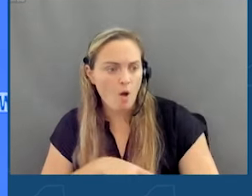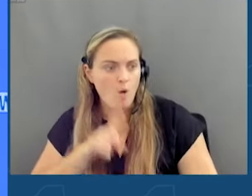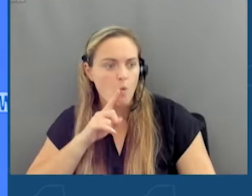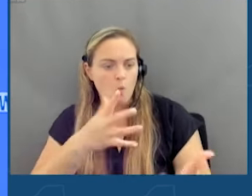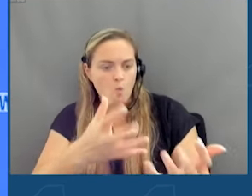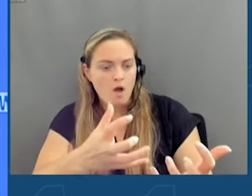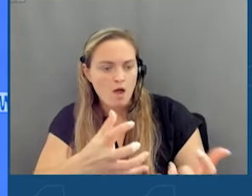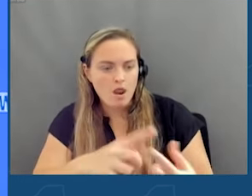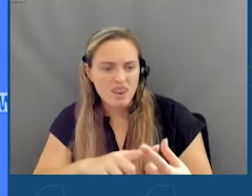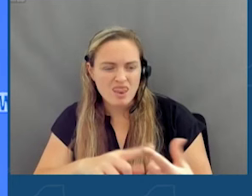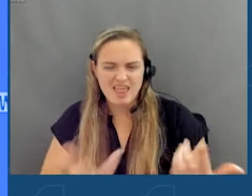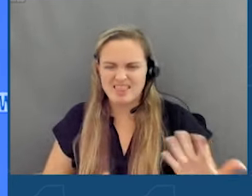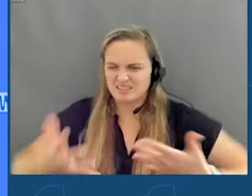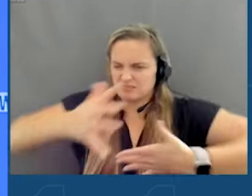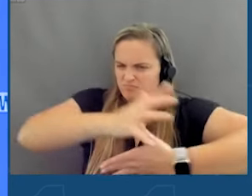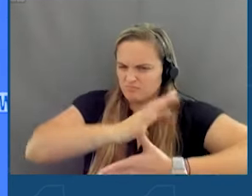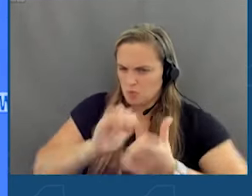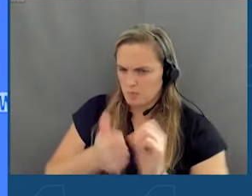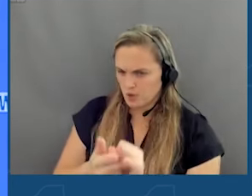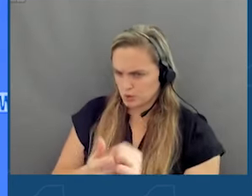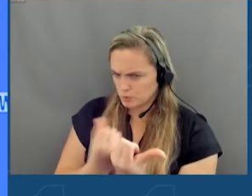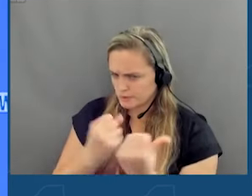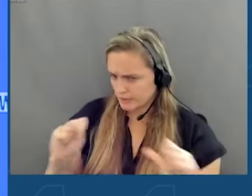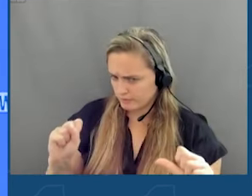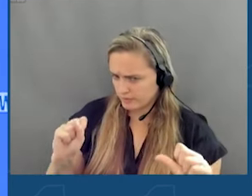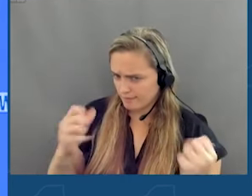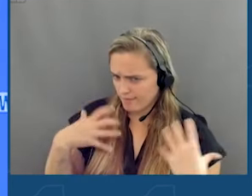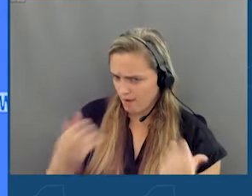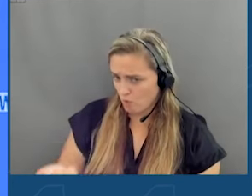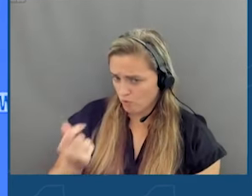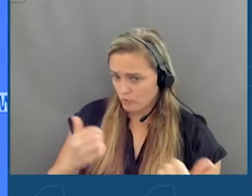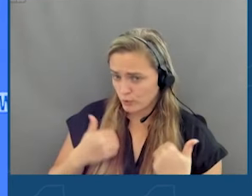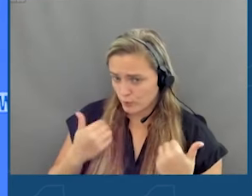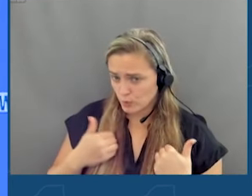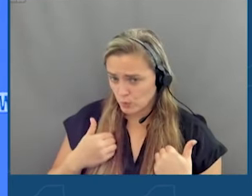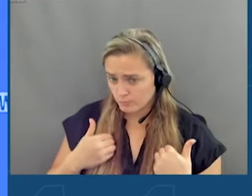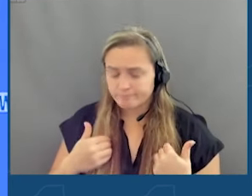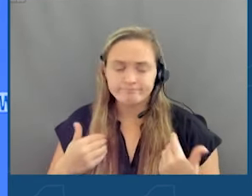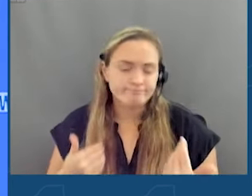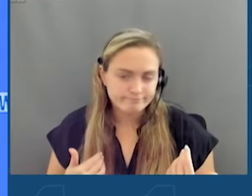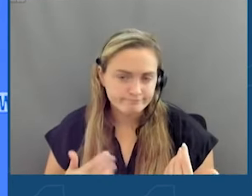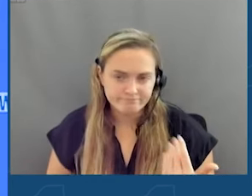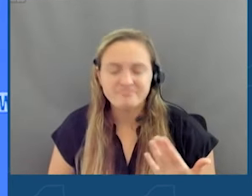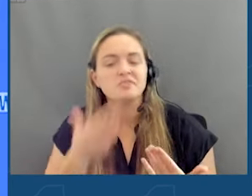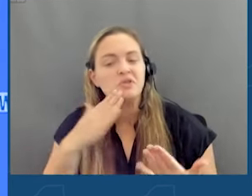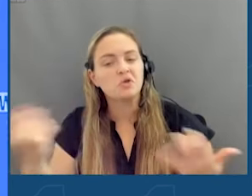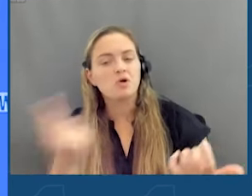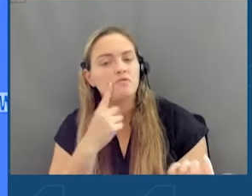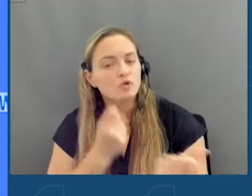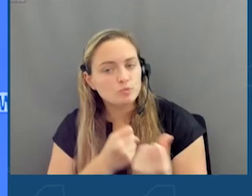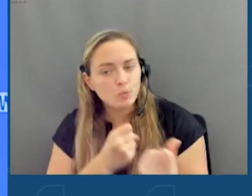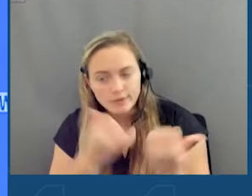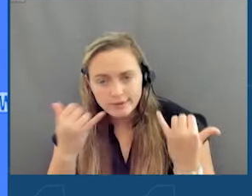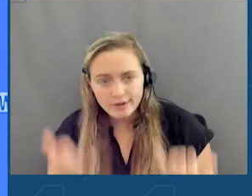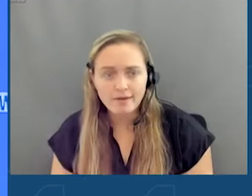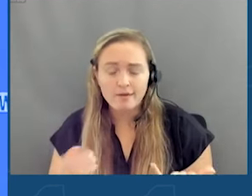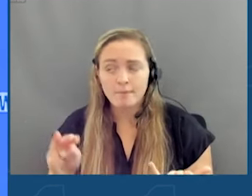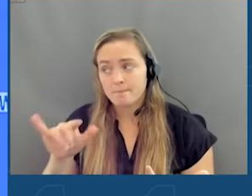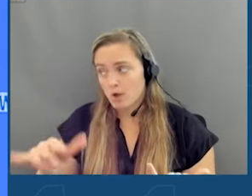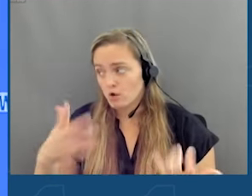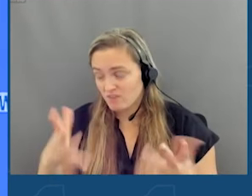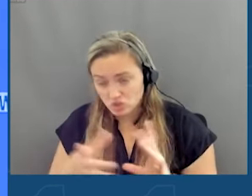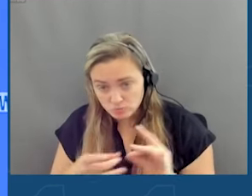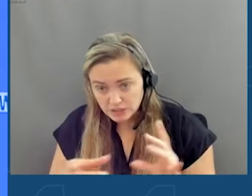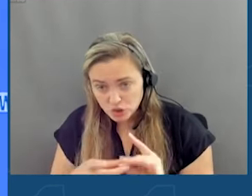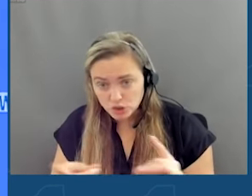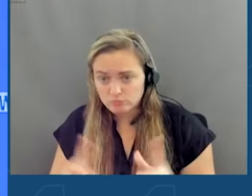safety and well-being of our youth. I thank you all for your support in being here today. Today, as Michael said, is just the beginning.